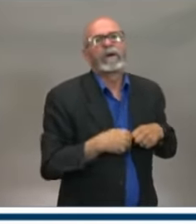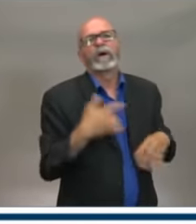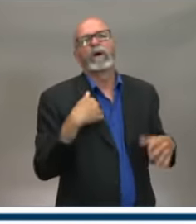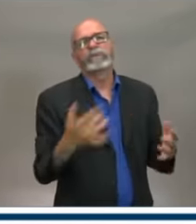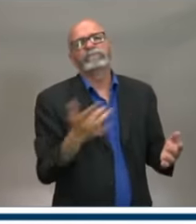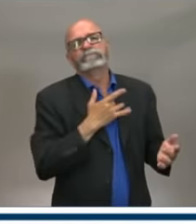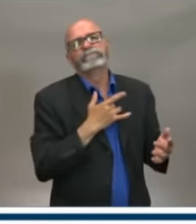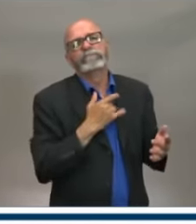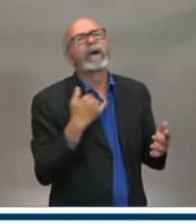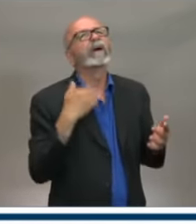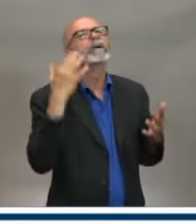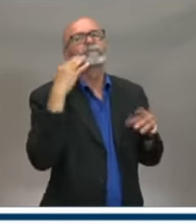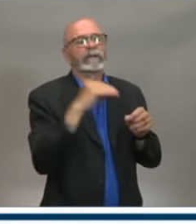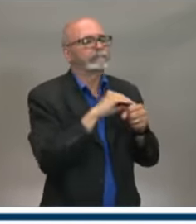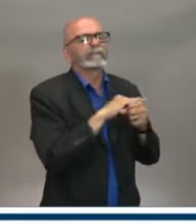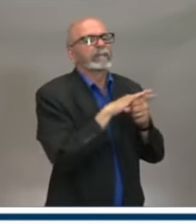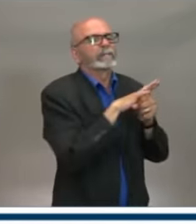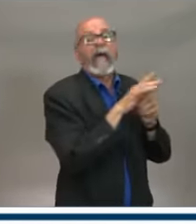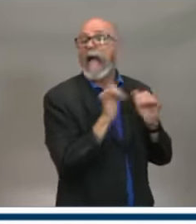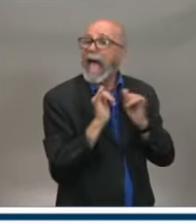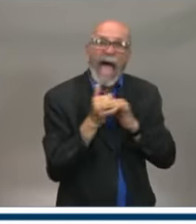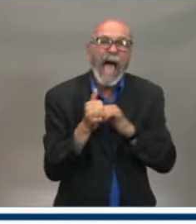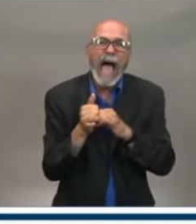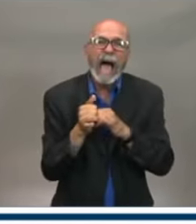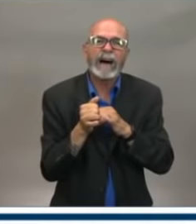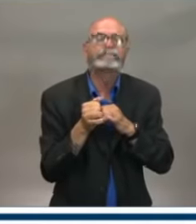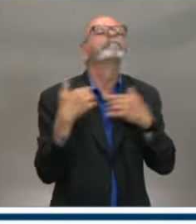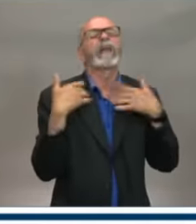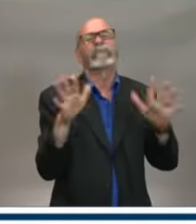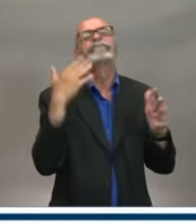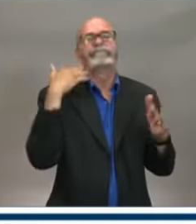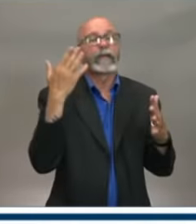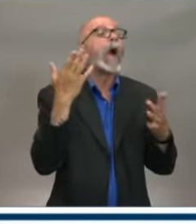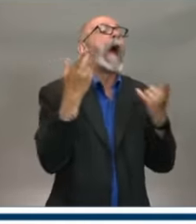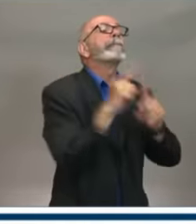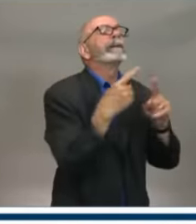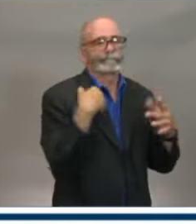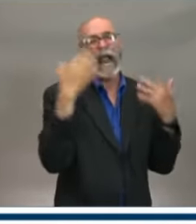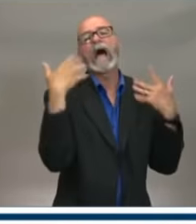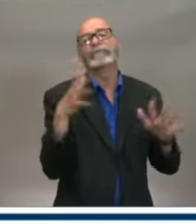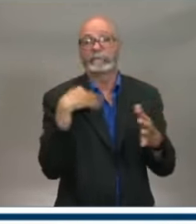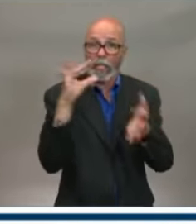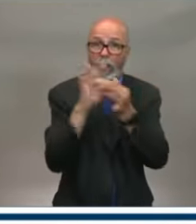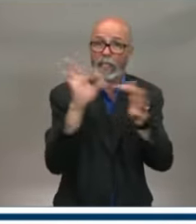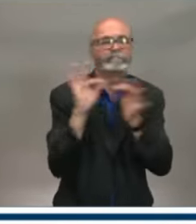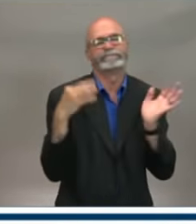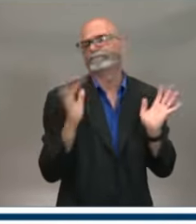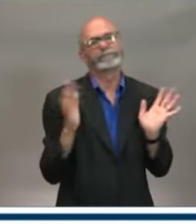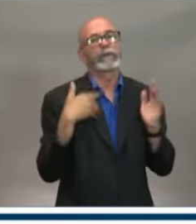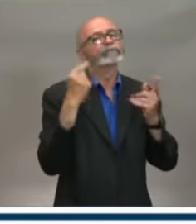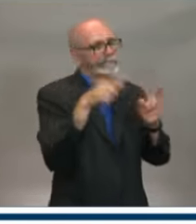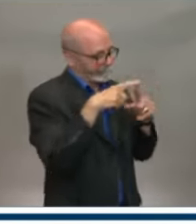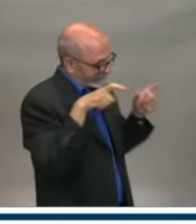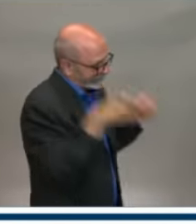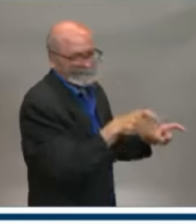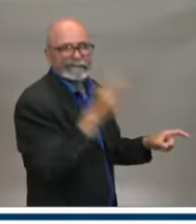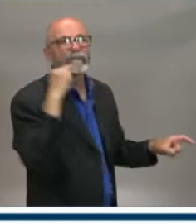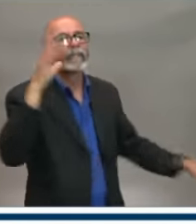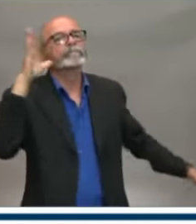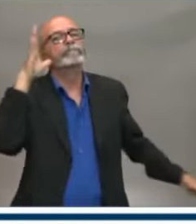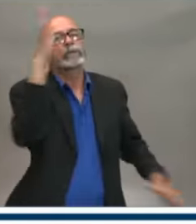how the virus spread. We now need to look at how do we prevent that into the future. What are the protocols and steps we need to take?